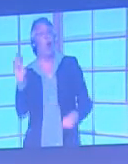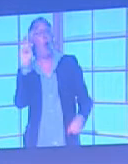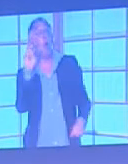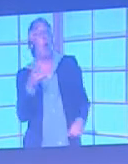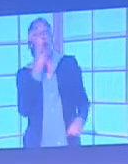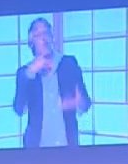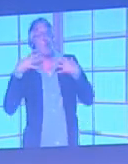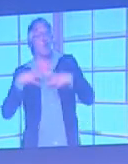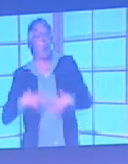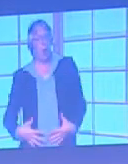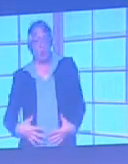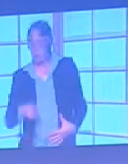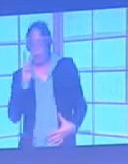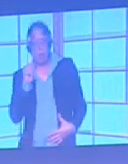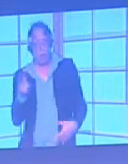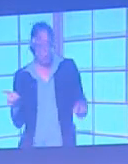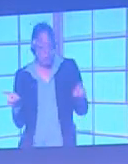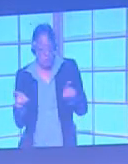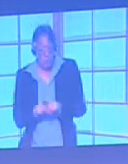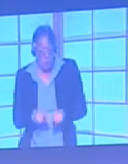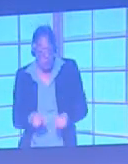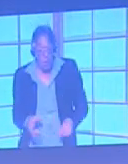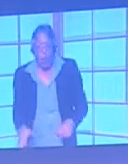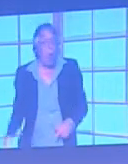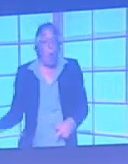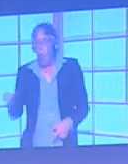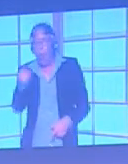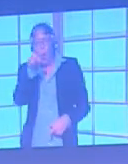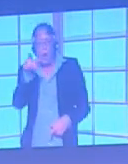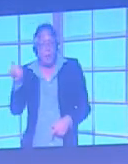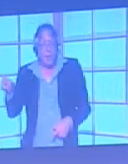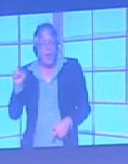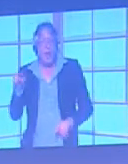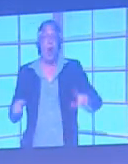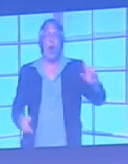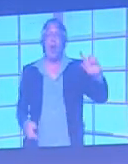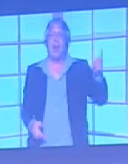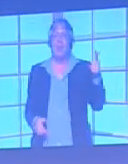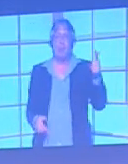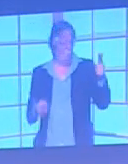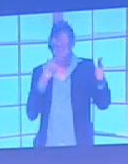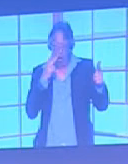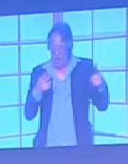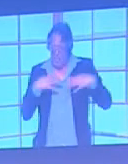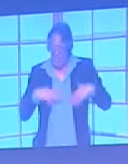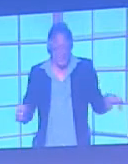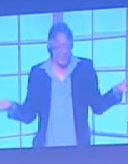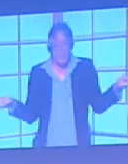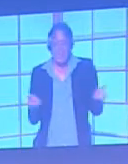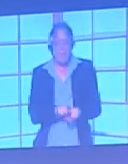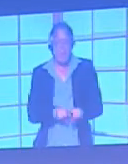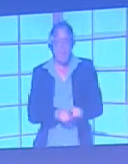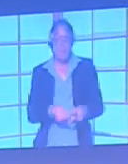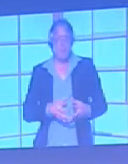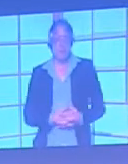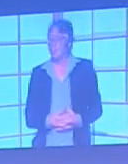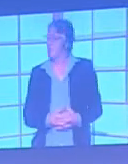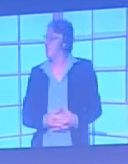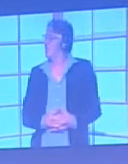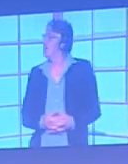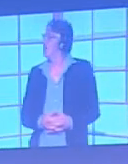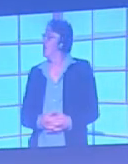in red, look exactly as all the players in the Liverpool and Ludogratz match appeared in that famous match.